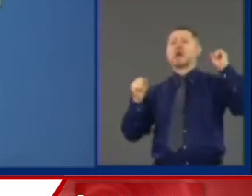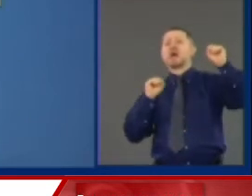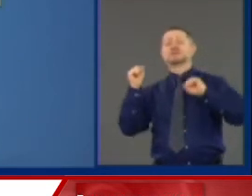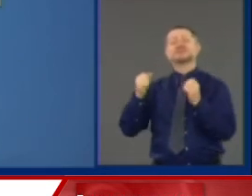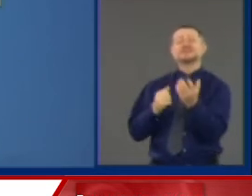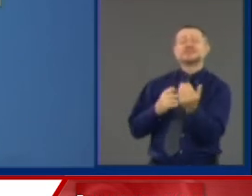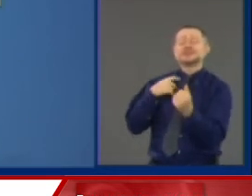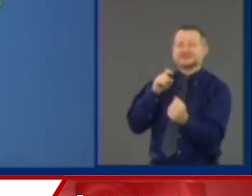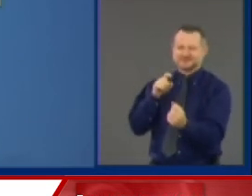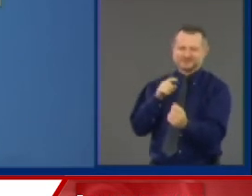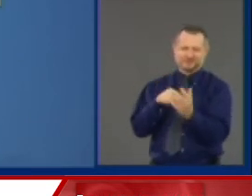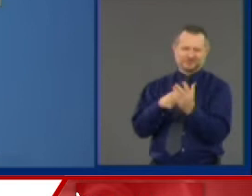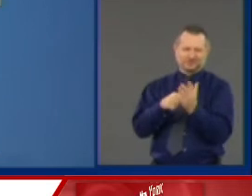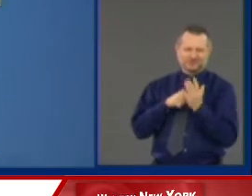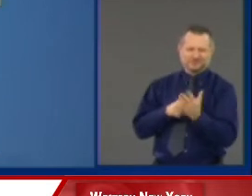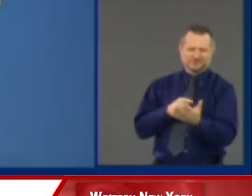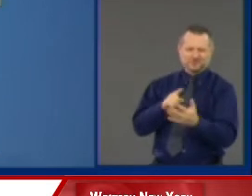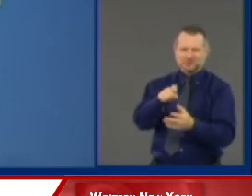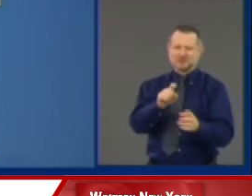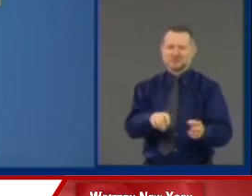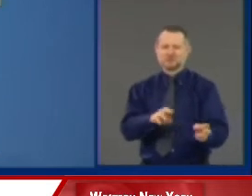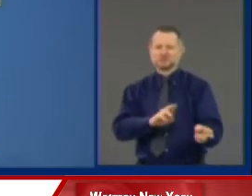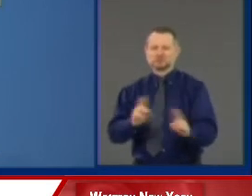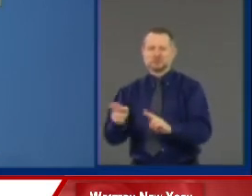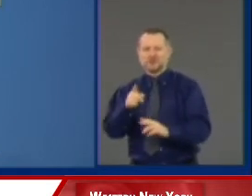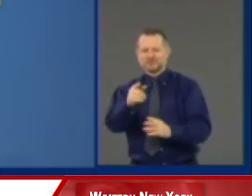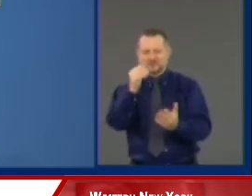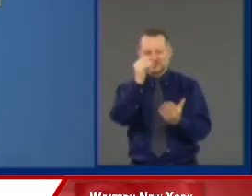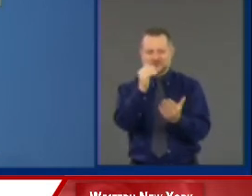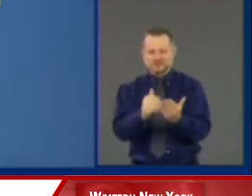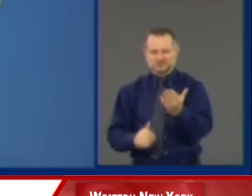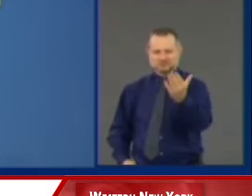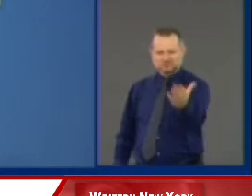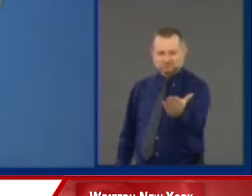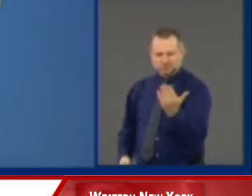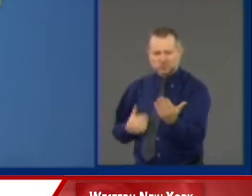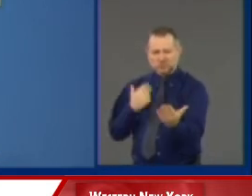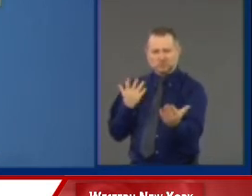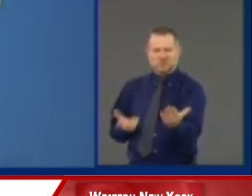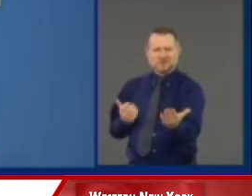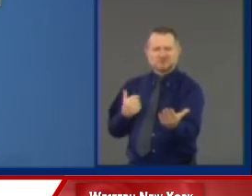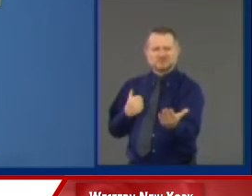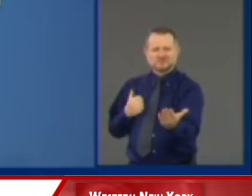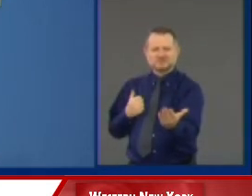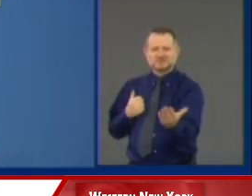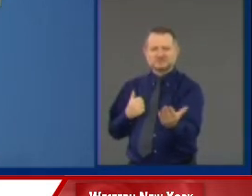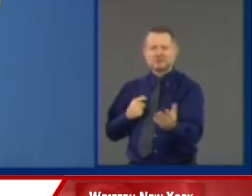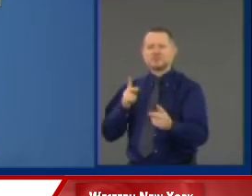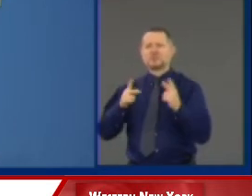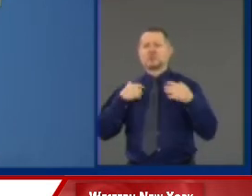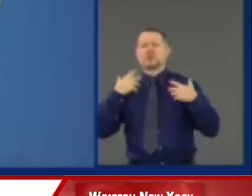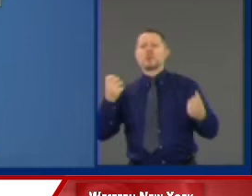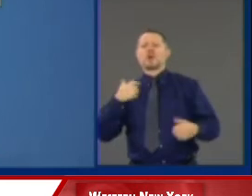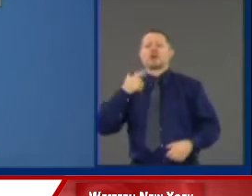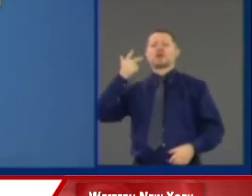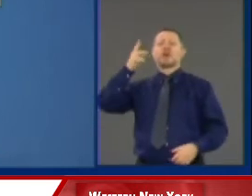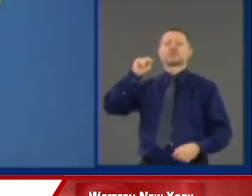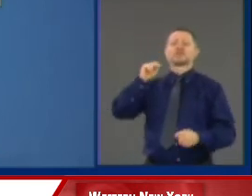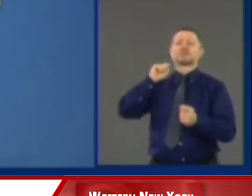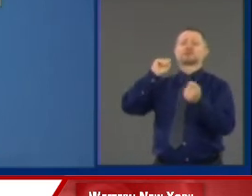You need the answer. Well, I want common sense gun reform. Okay. What does it look like? Here it is. Three points.